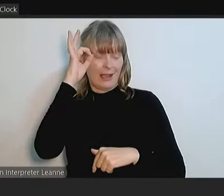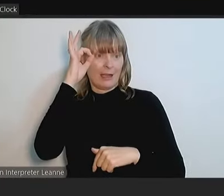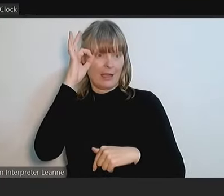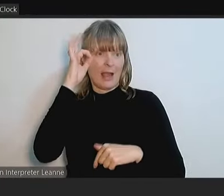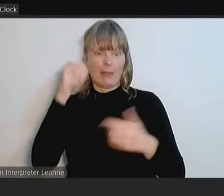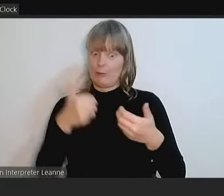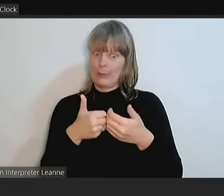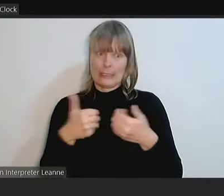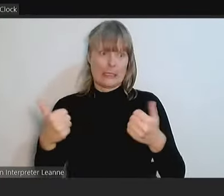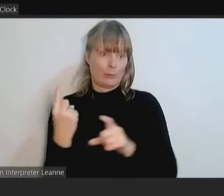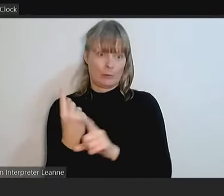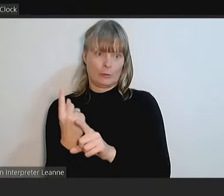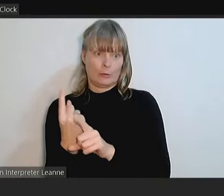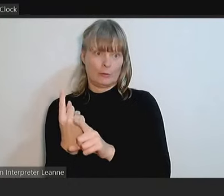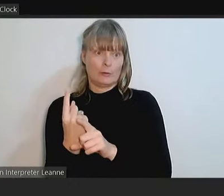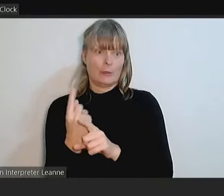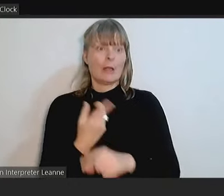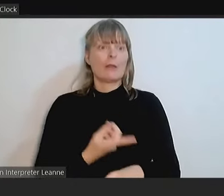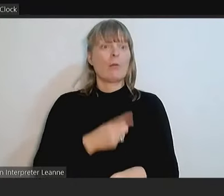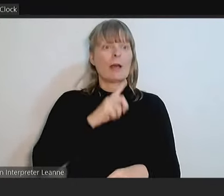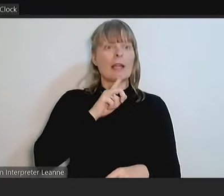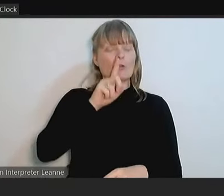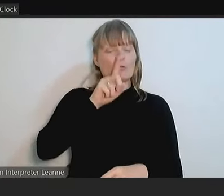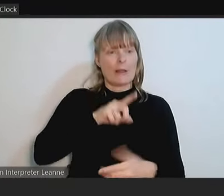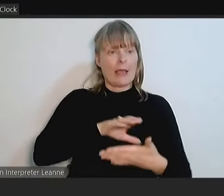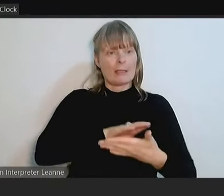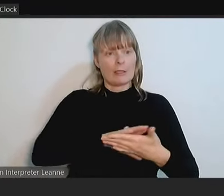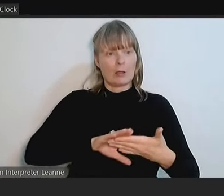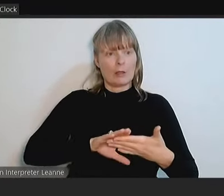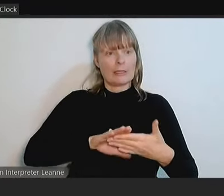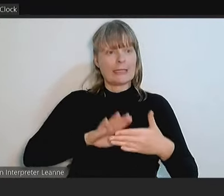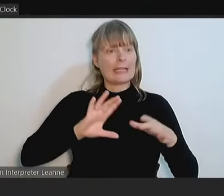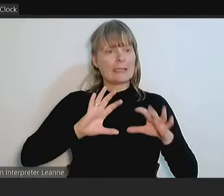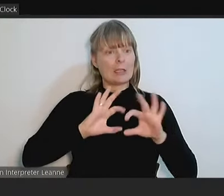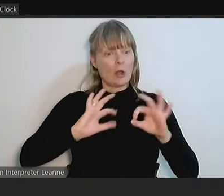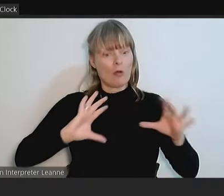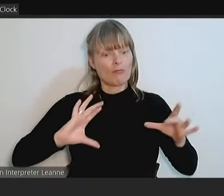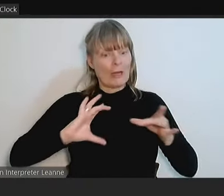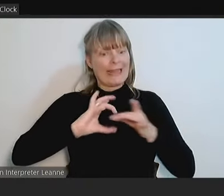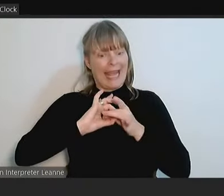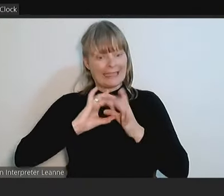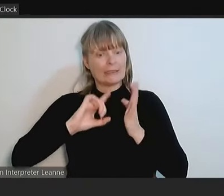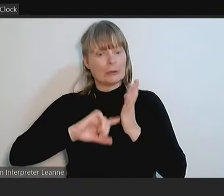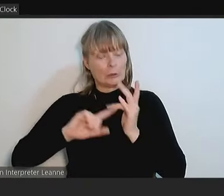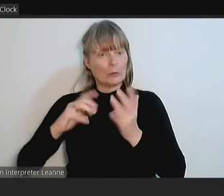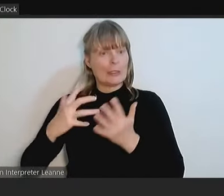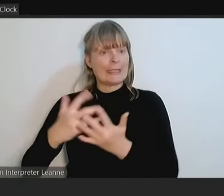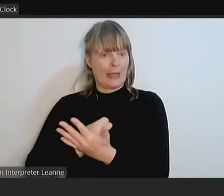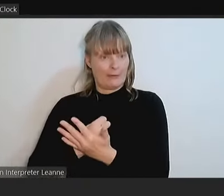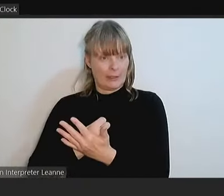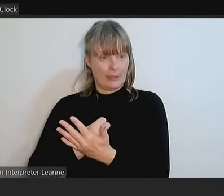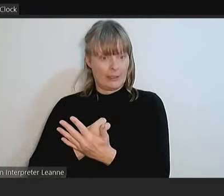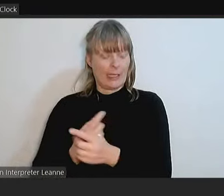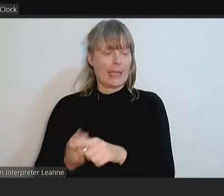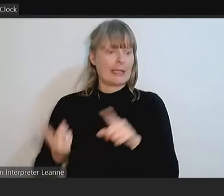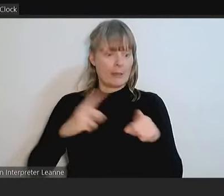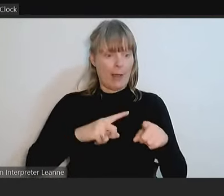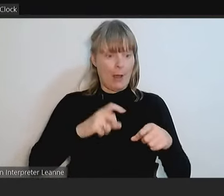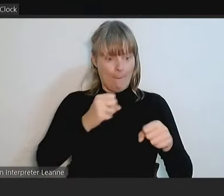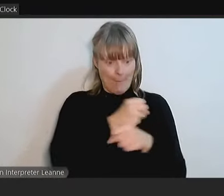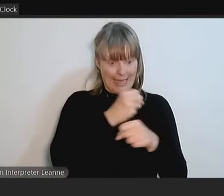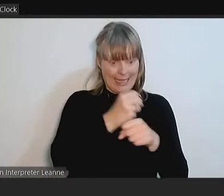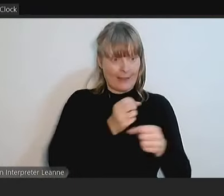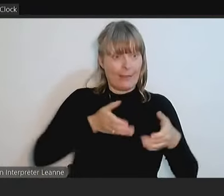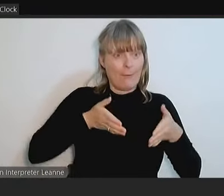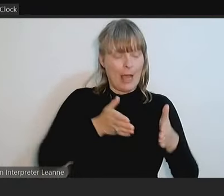So this money, the $100,000, has nothing to do with safety is my understanding. It's to do with the construction of the path. And currently